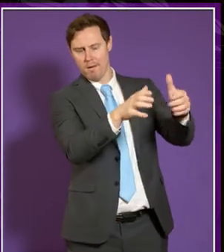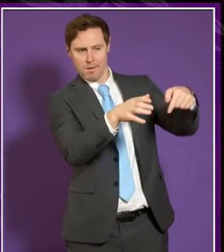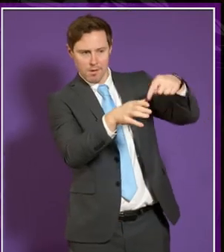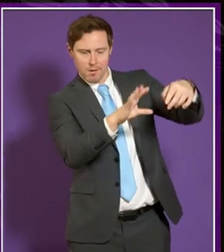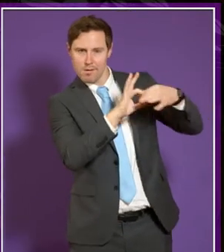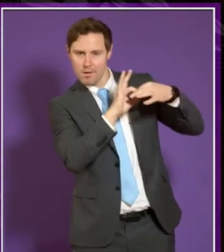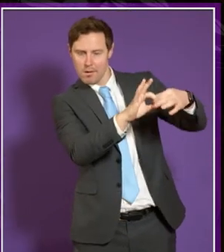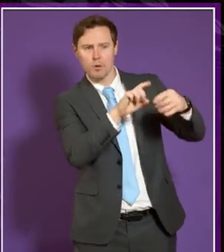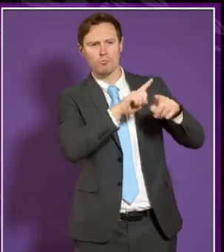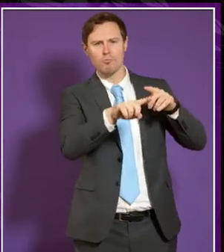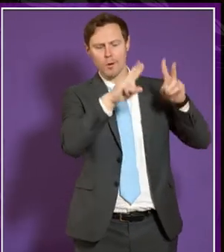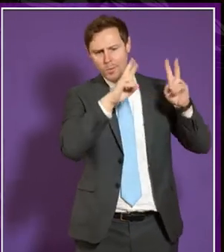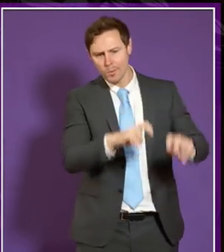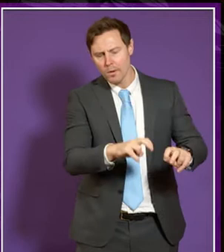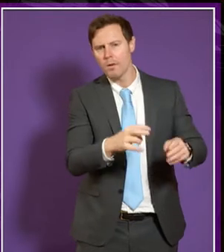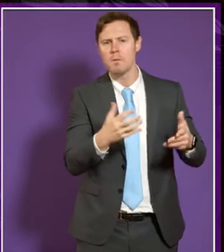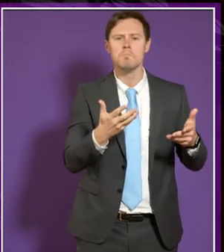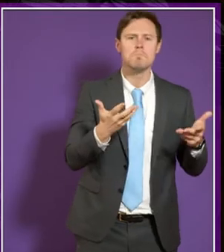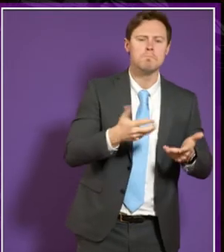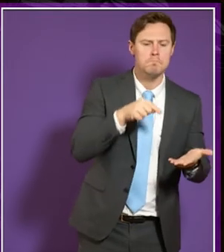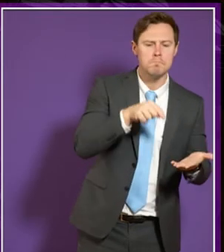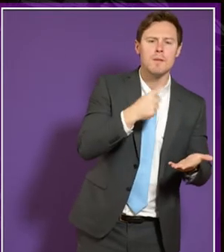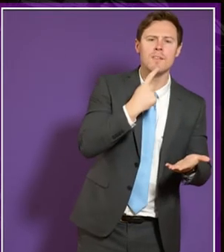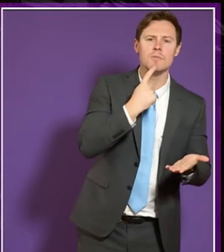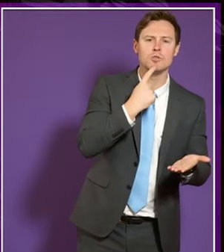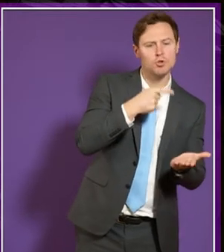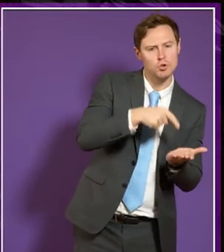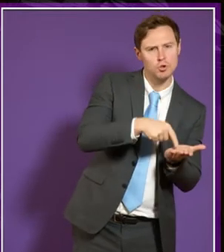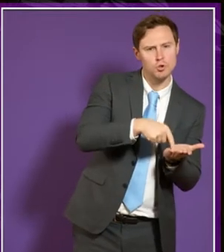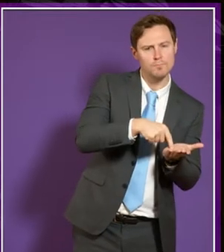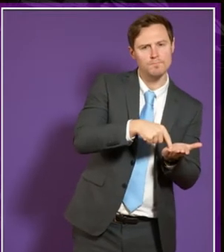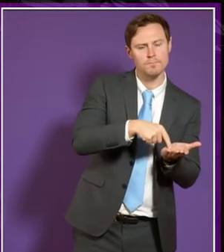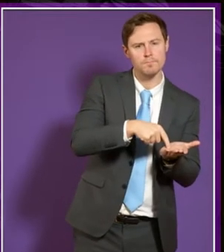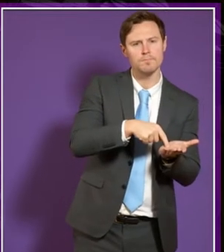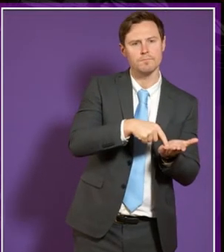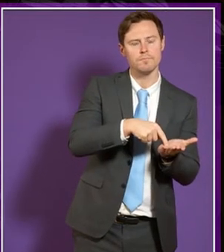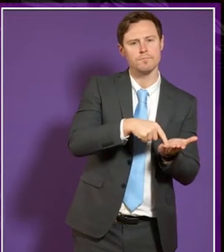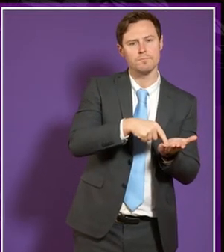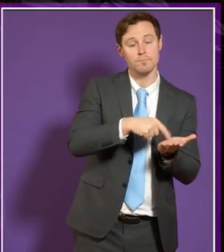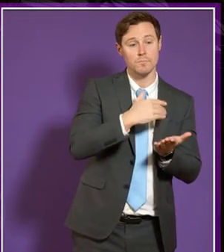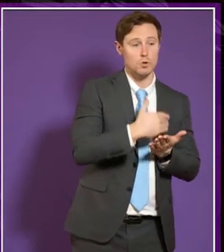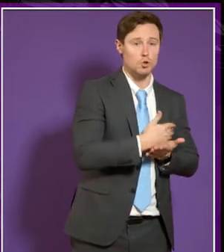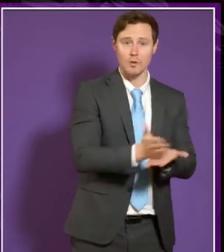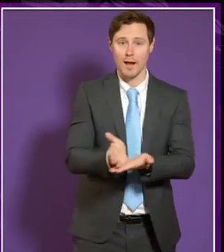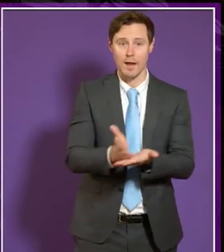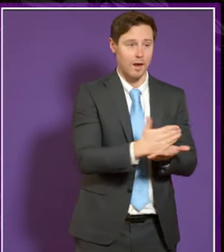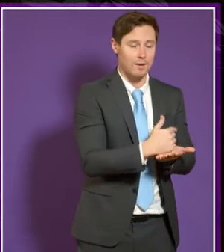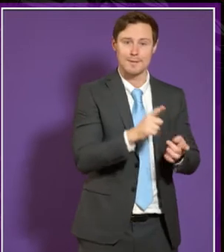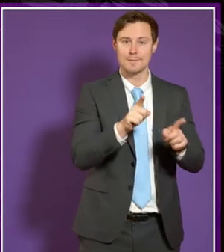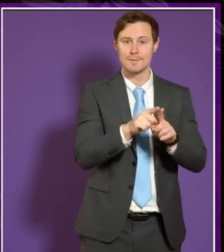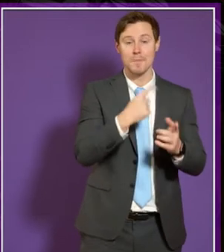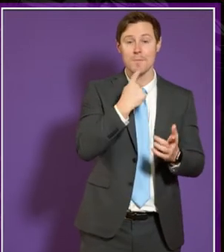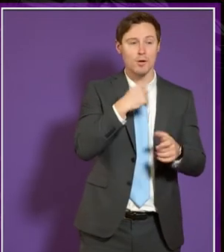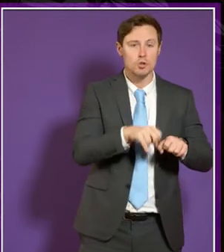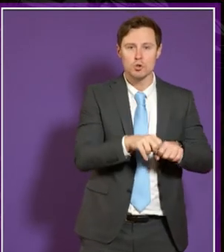look at the information that is being shared and disseminated to